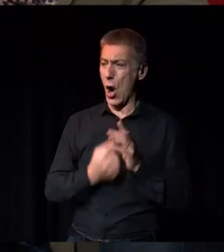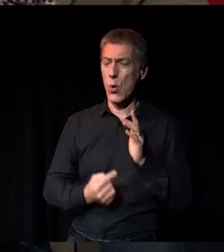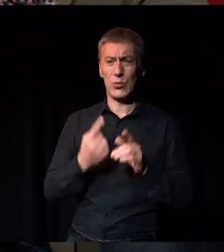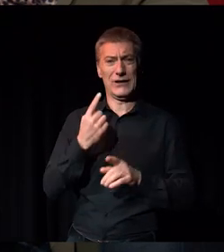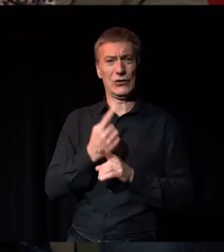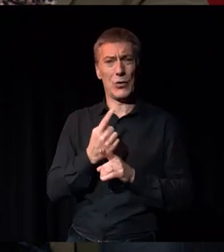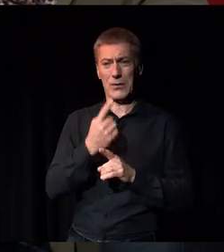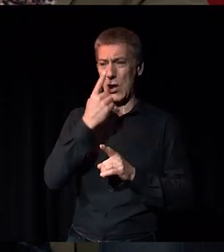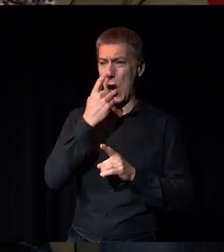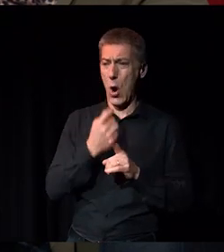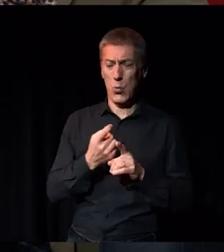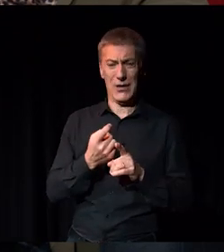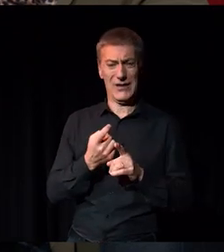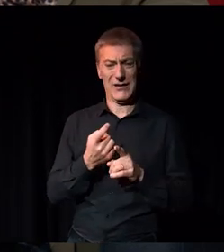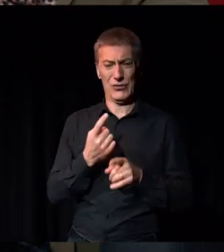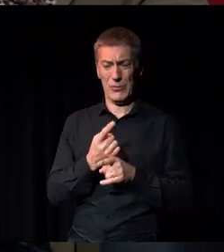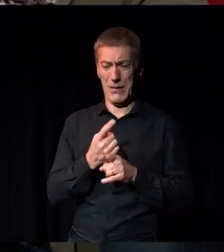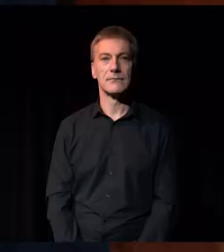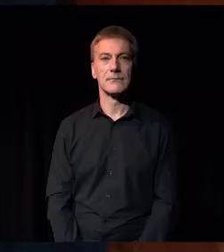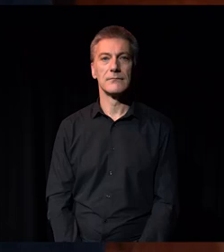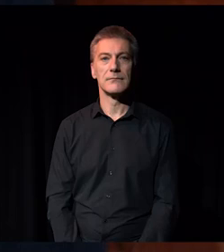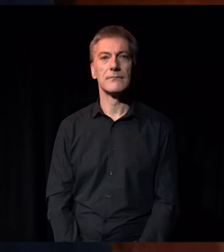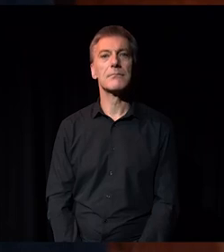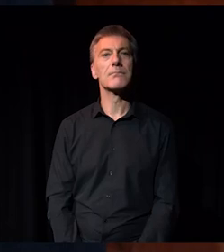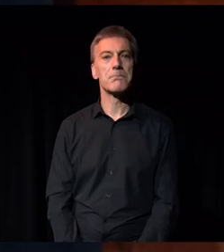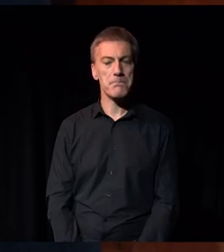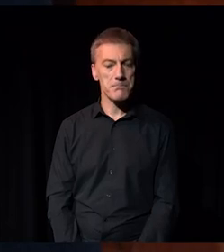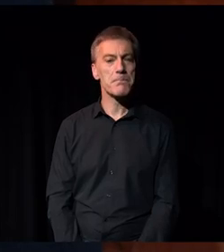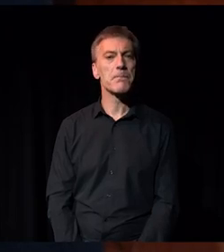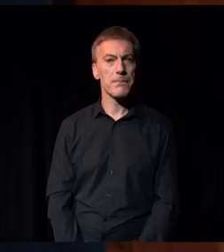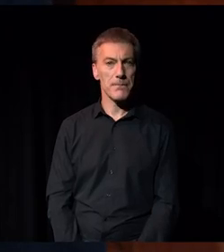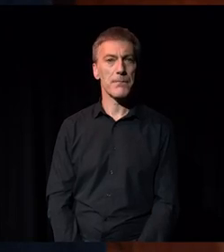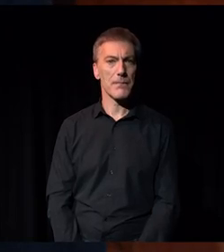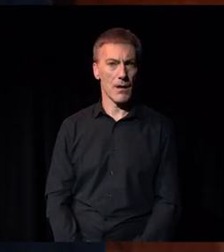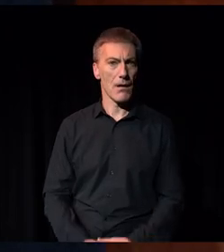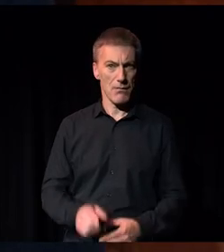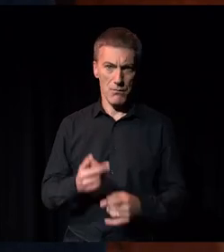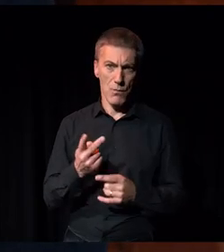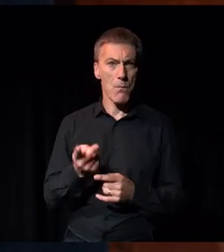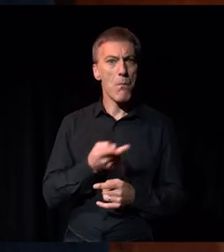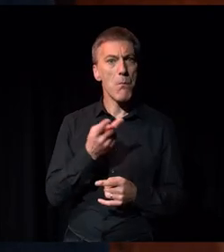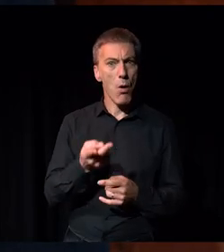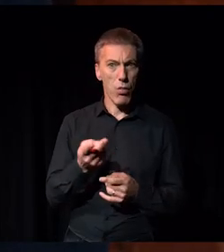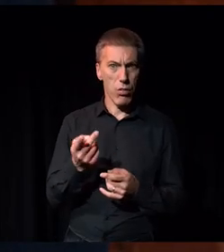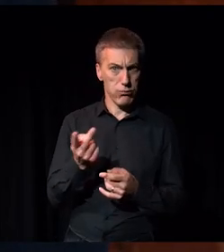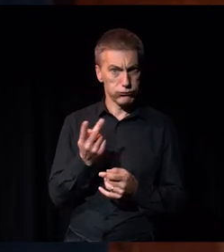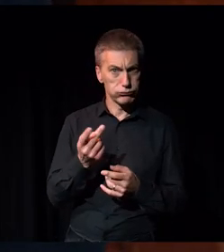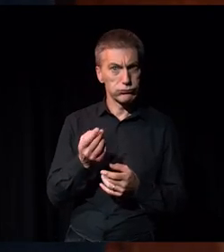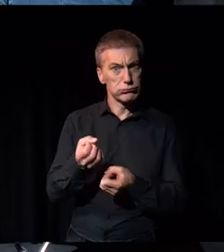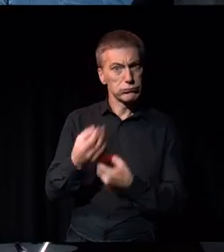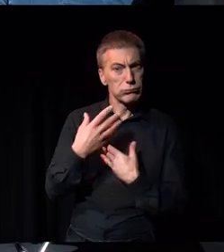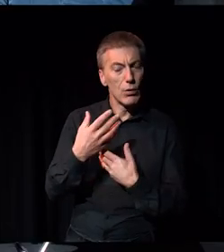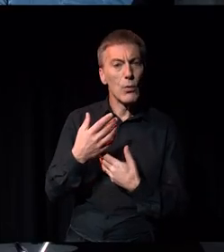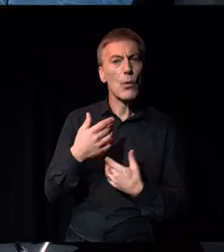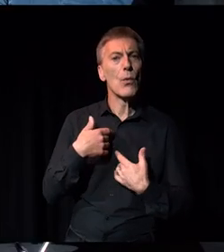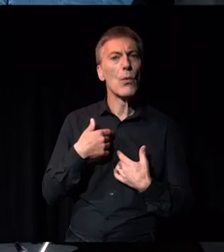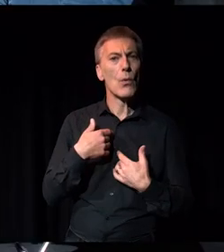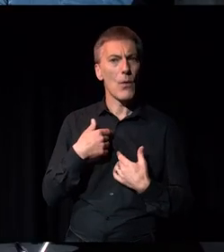my own lived experience, which feels really reductive. I think that and everything that you've both shared are really crucial